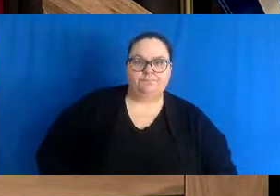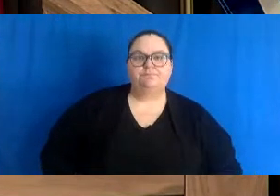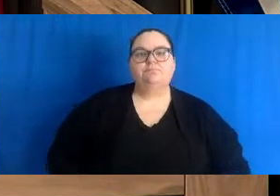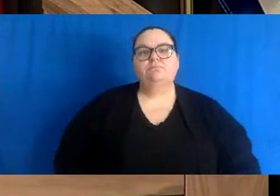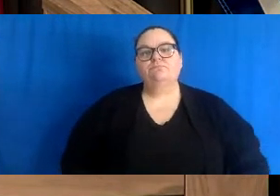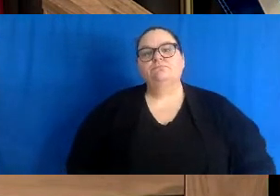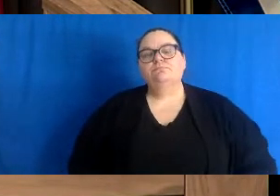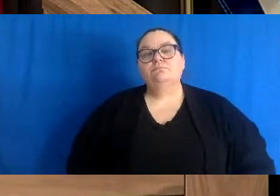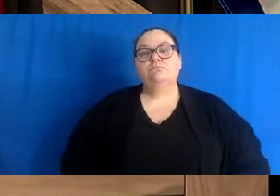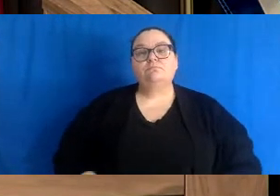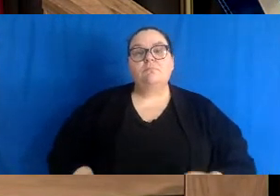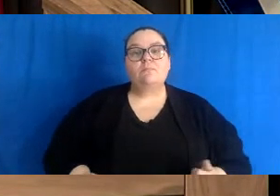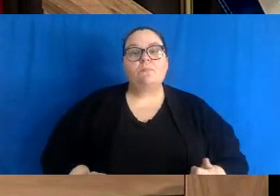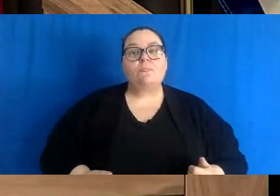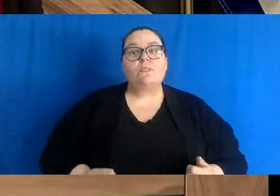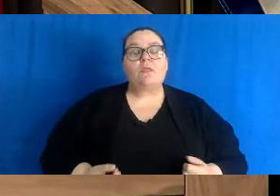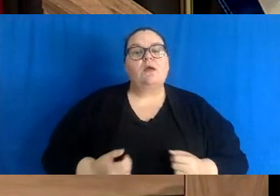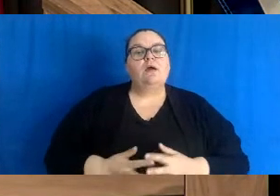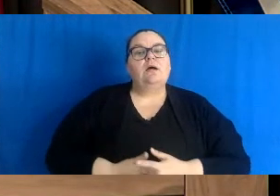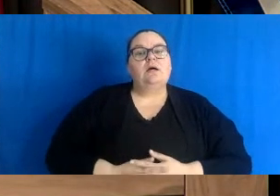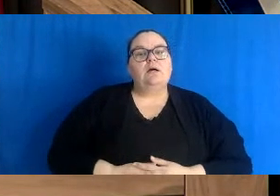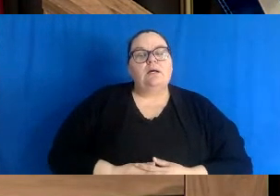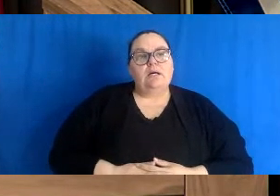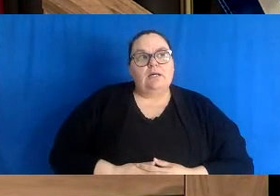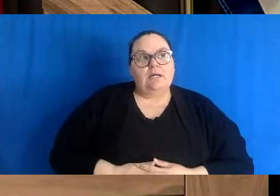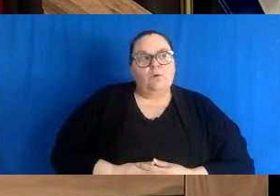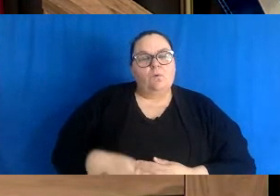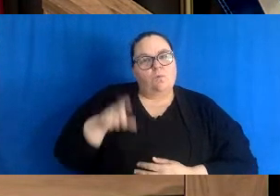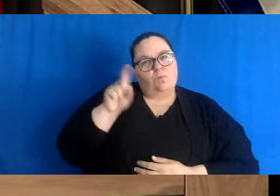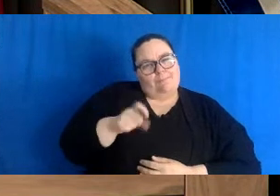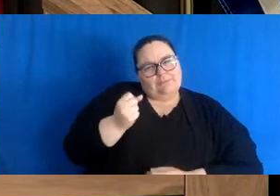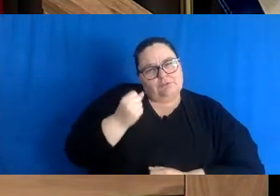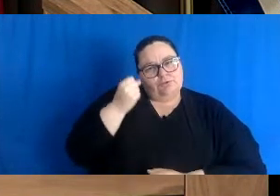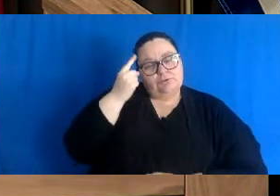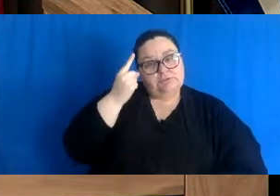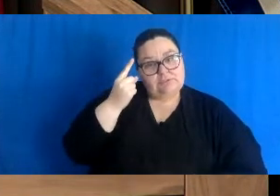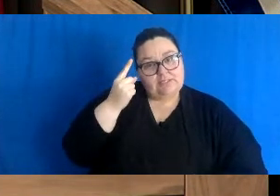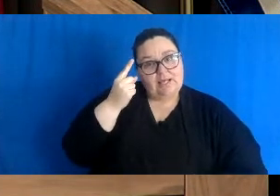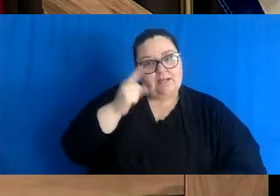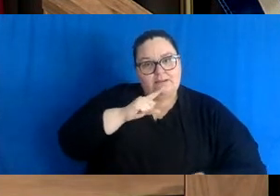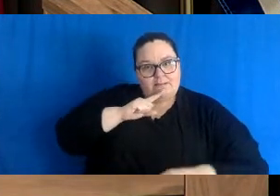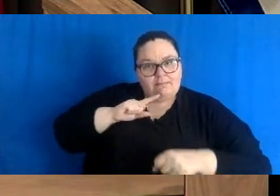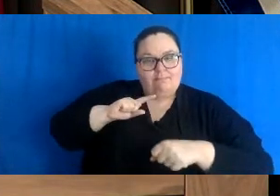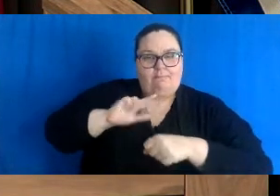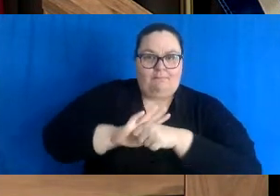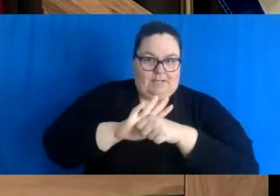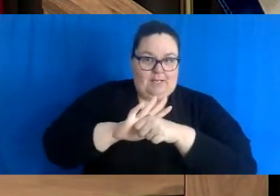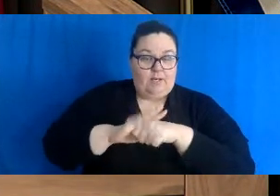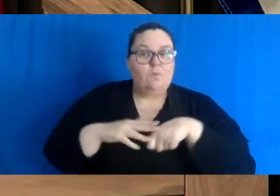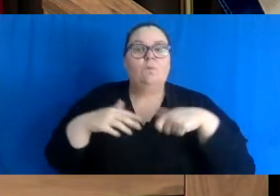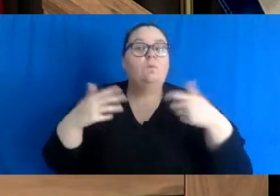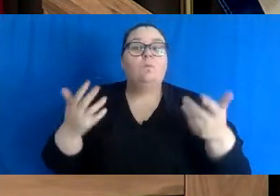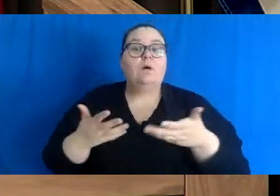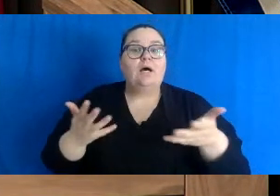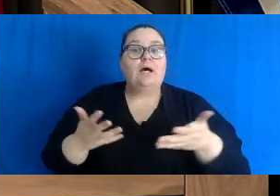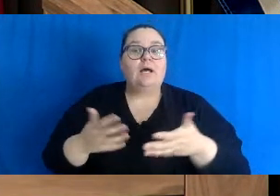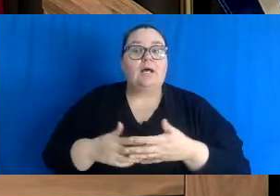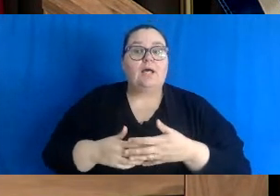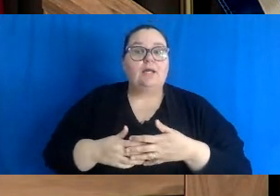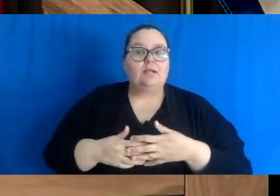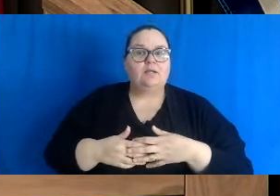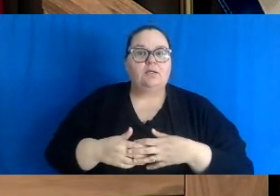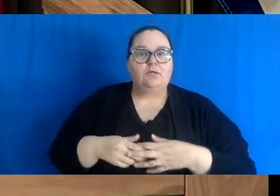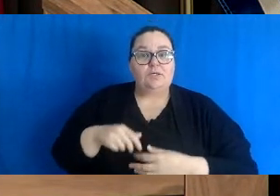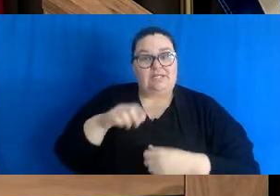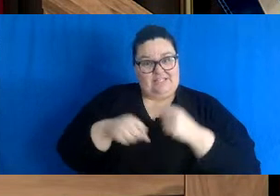One thing we must understand and we must be committed to is that we are not going to go through 2022